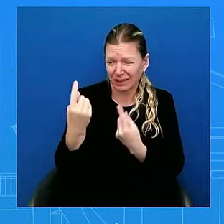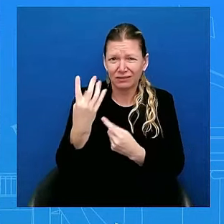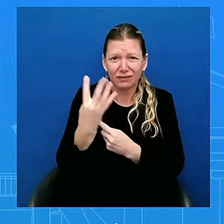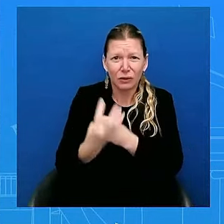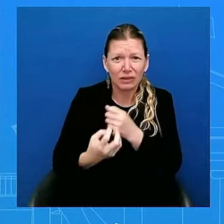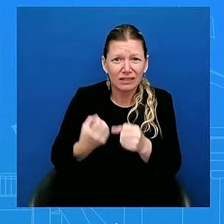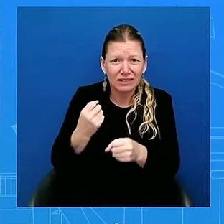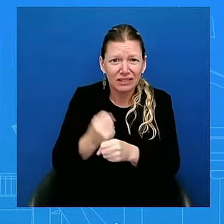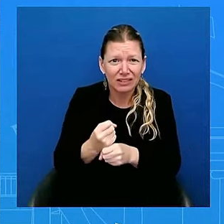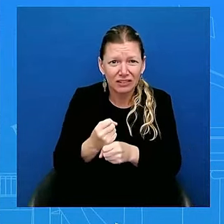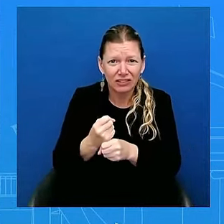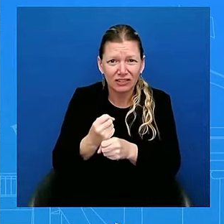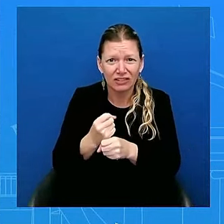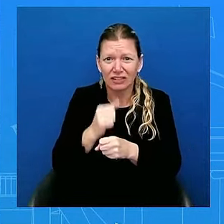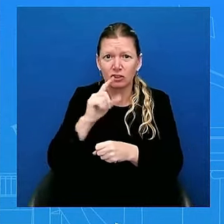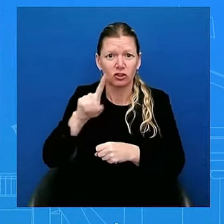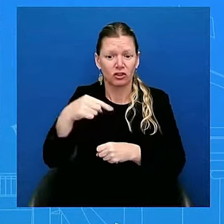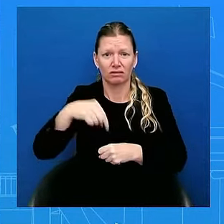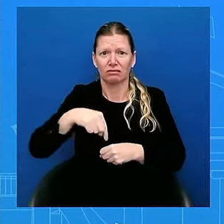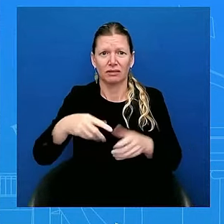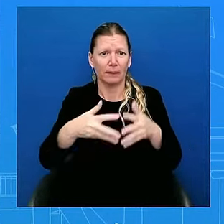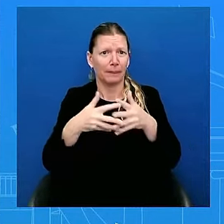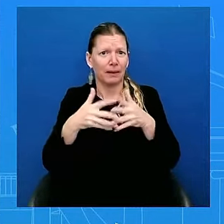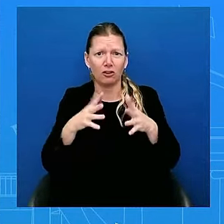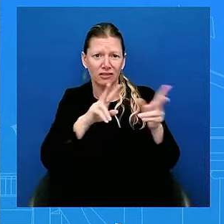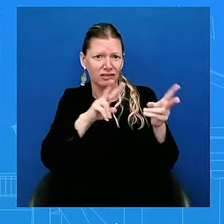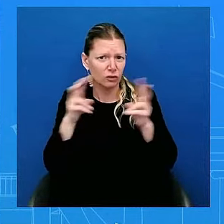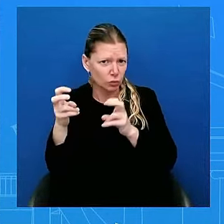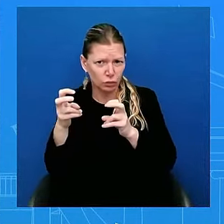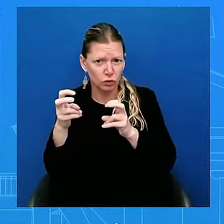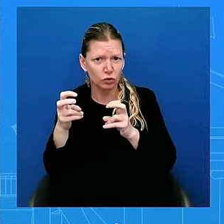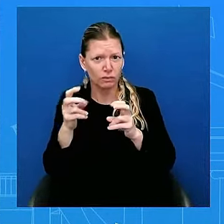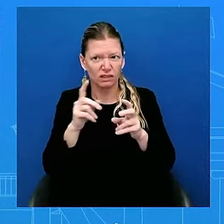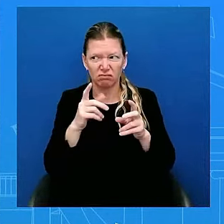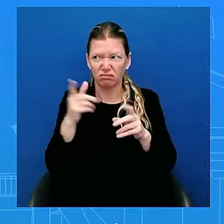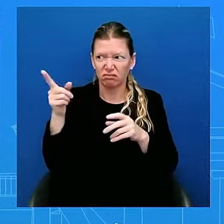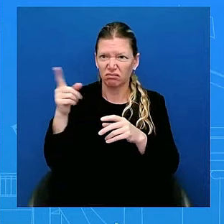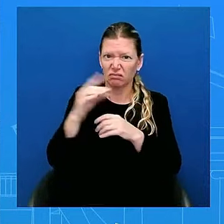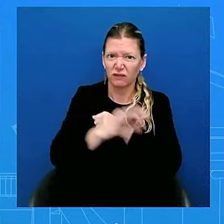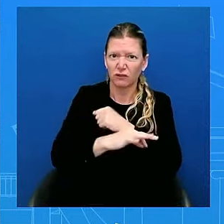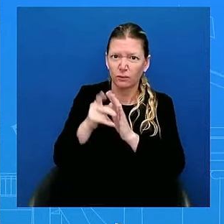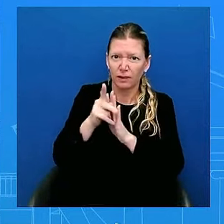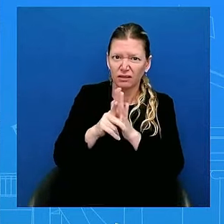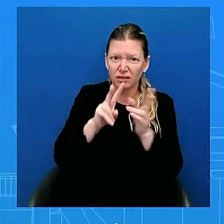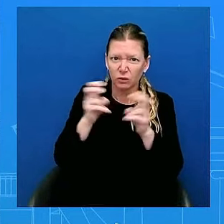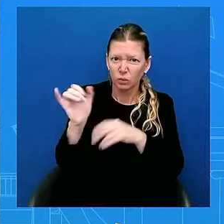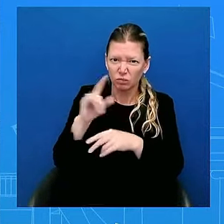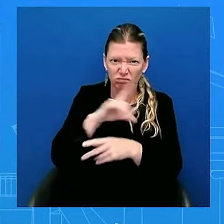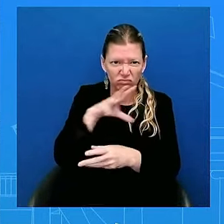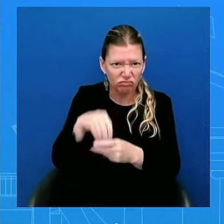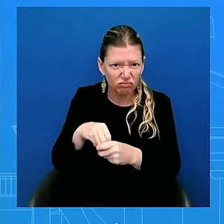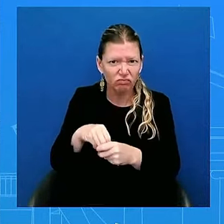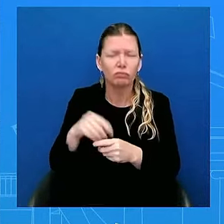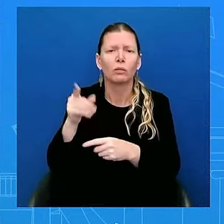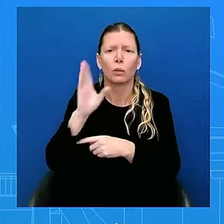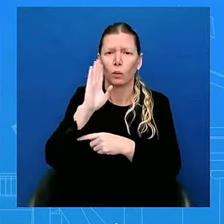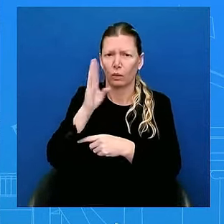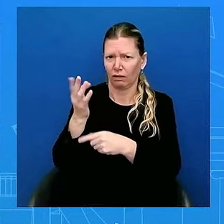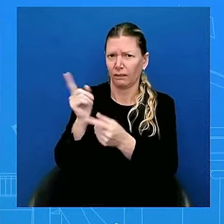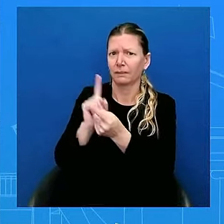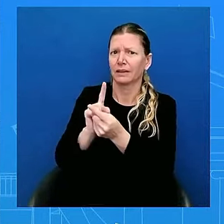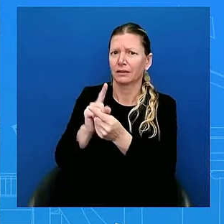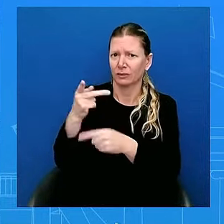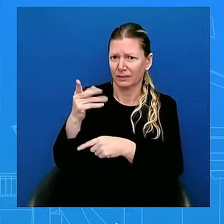also foreign policy issues. She's going to meet with the Prime Minister, Bibi Netanyahu, when he's here. And so,